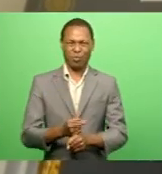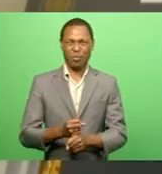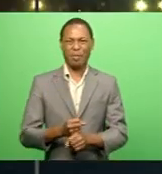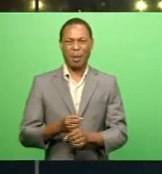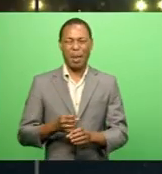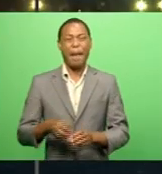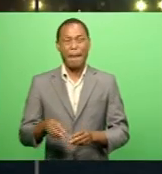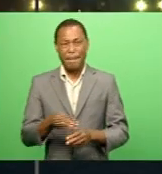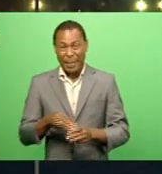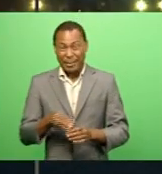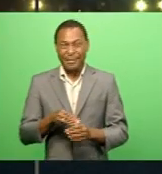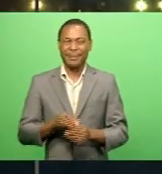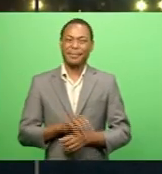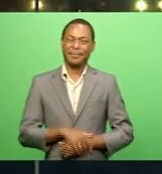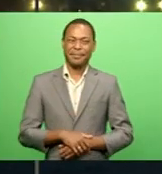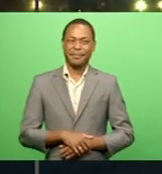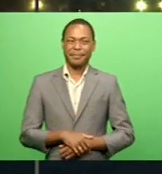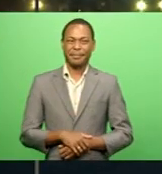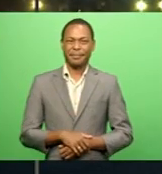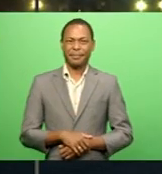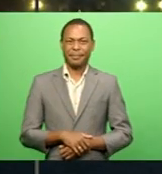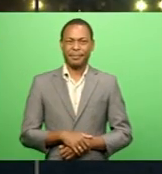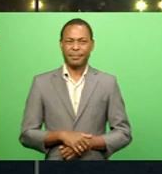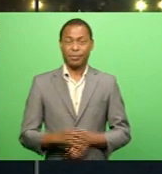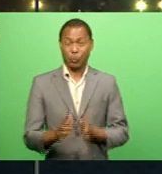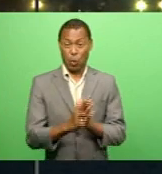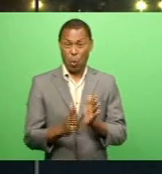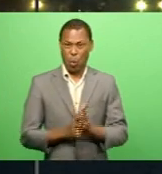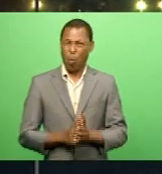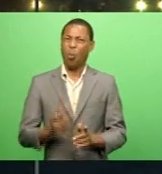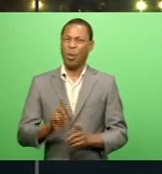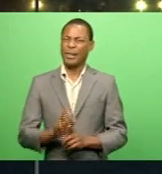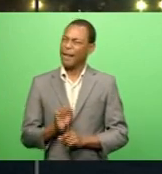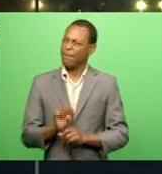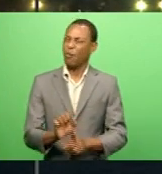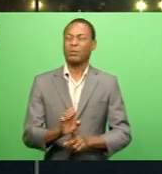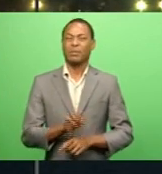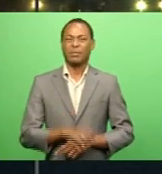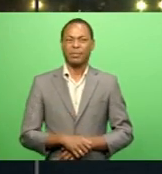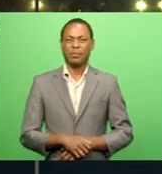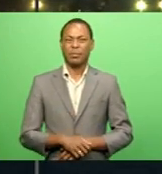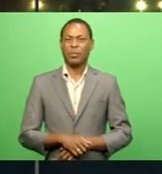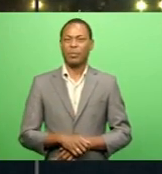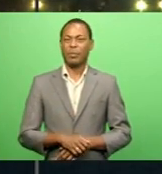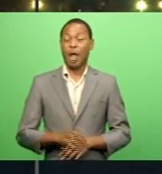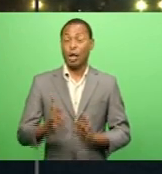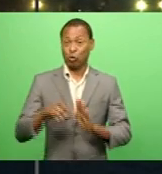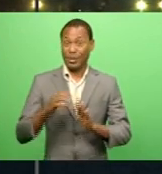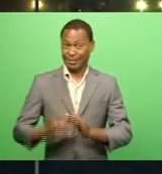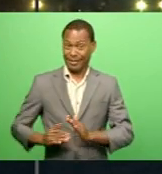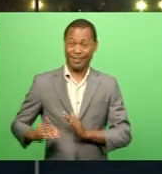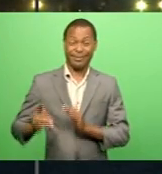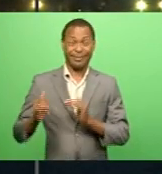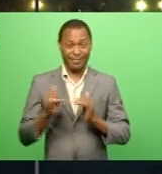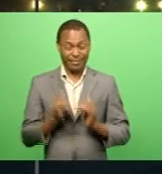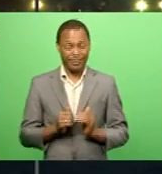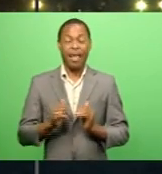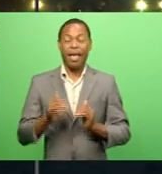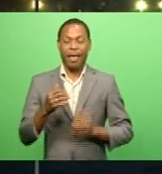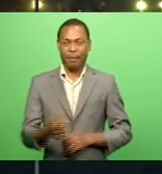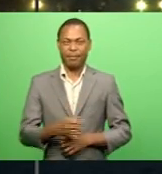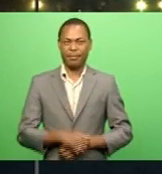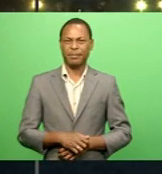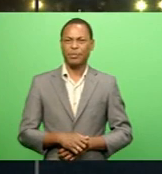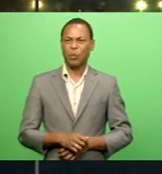ministry Law enforcement agencies need to ensure that justice is served to victims of road accidents And